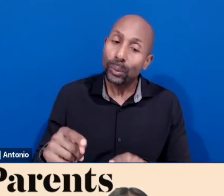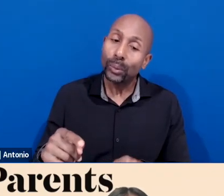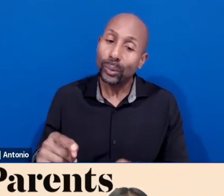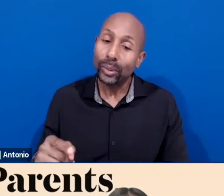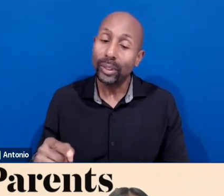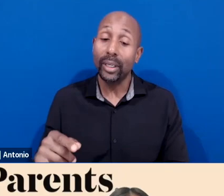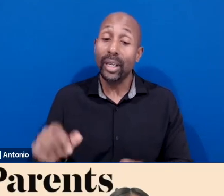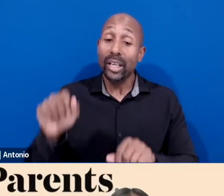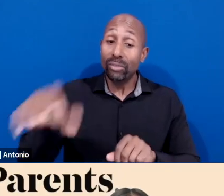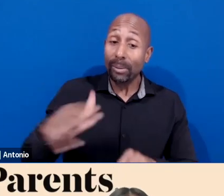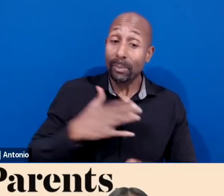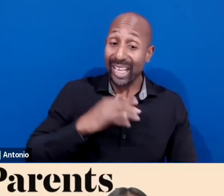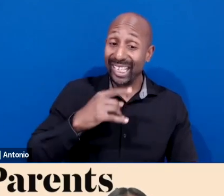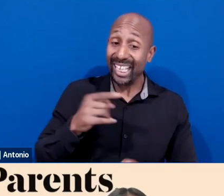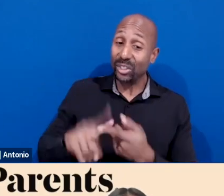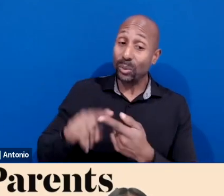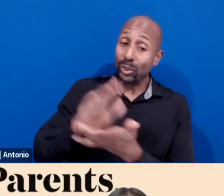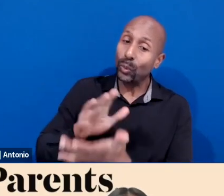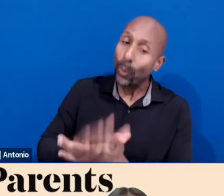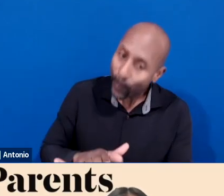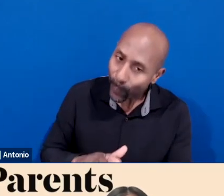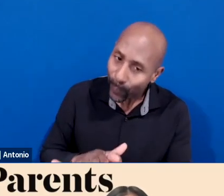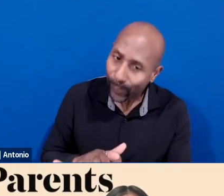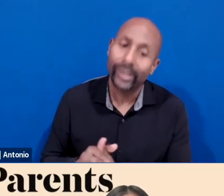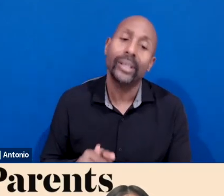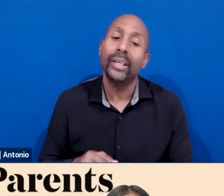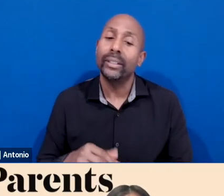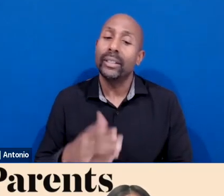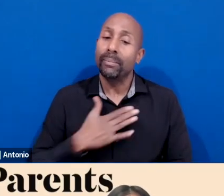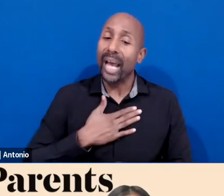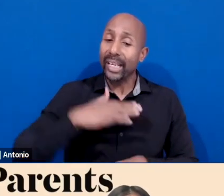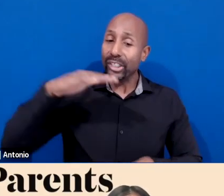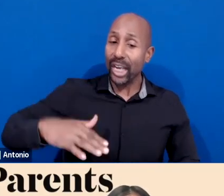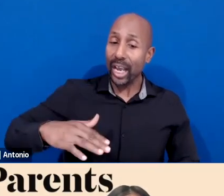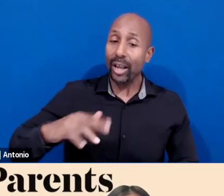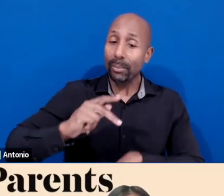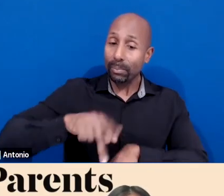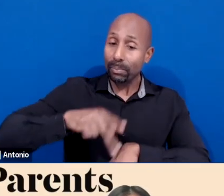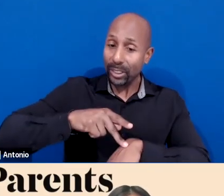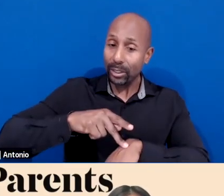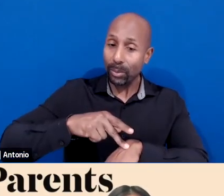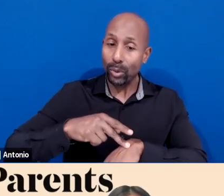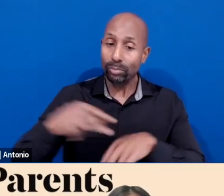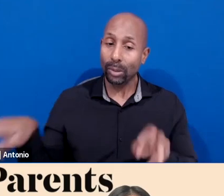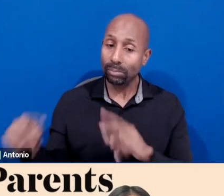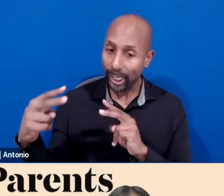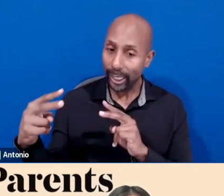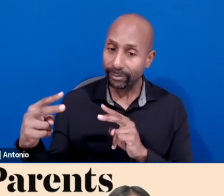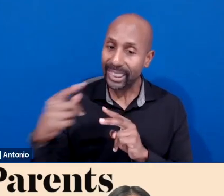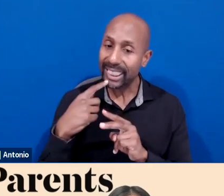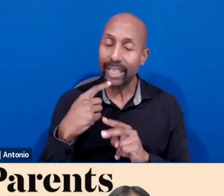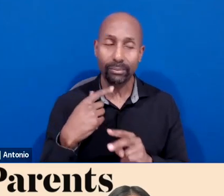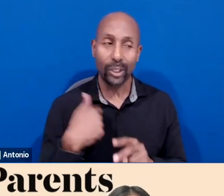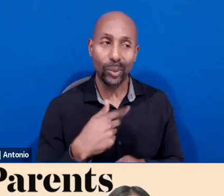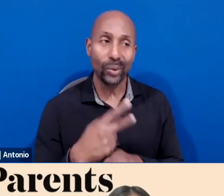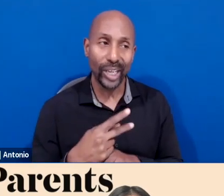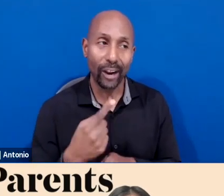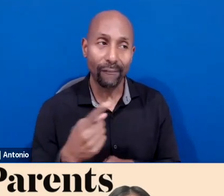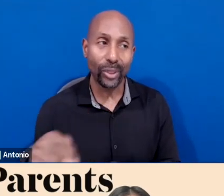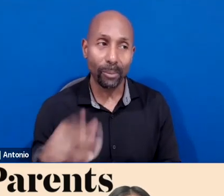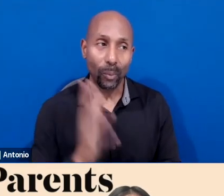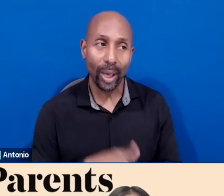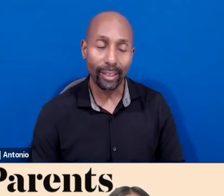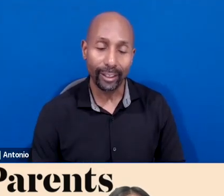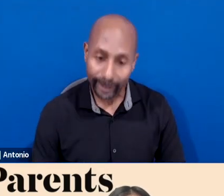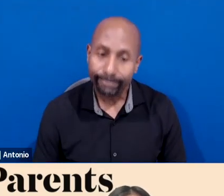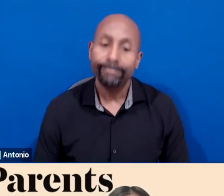community. Because when we reconnect our children and families to this educational life system that we know is effective, it benefits every child